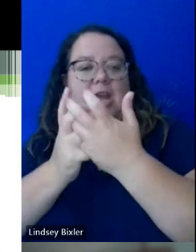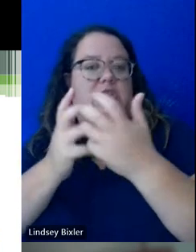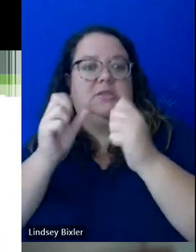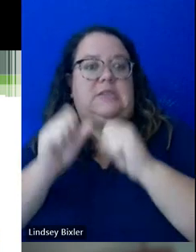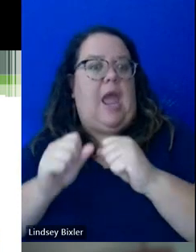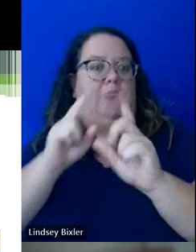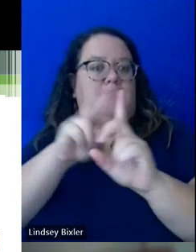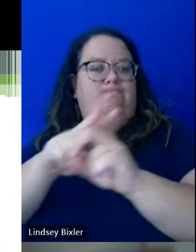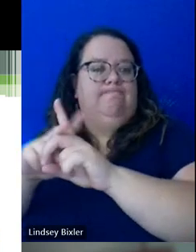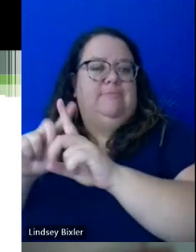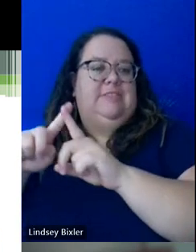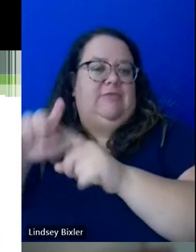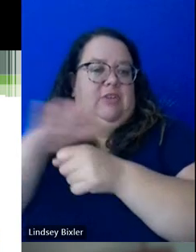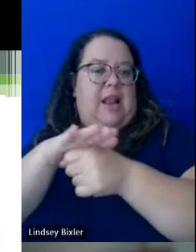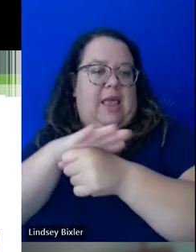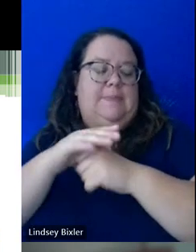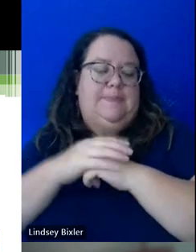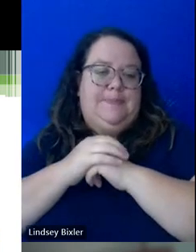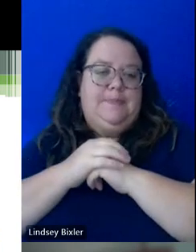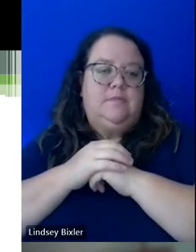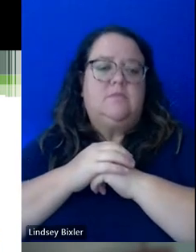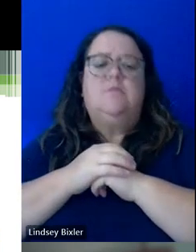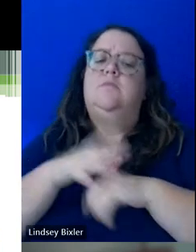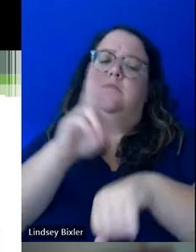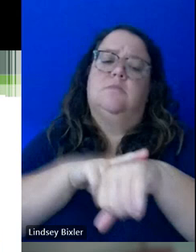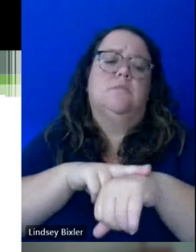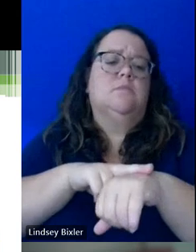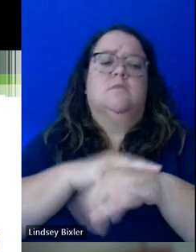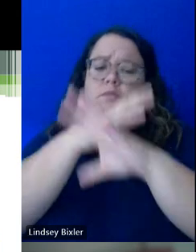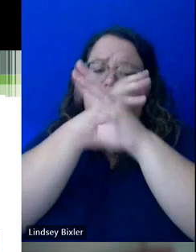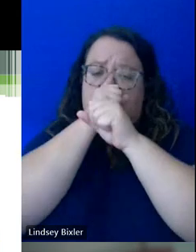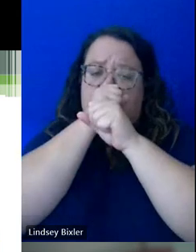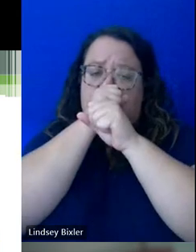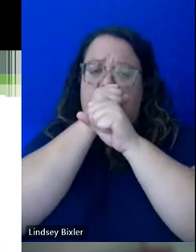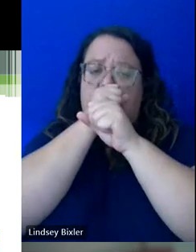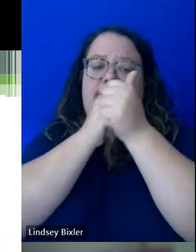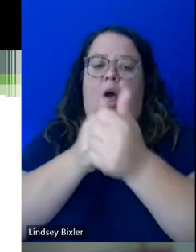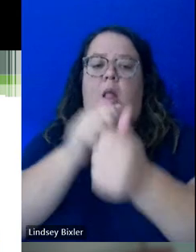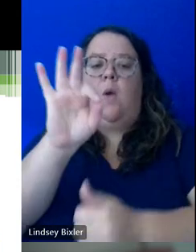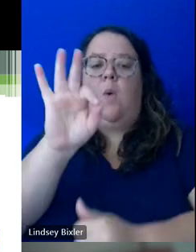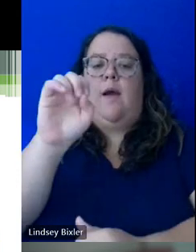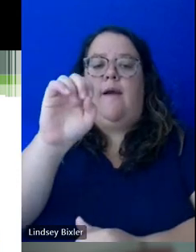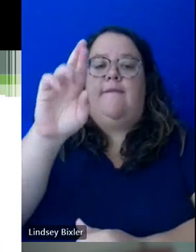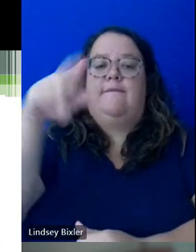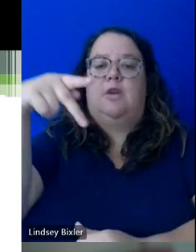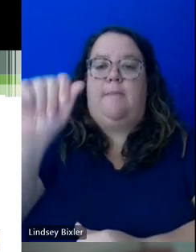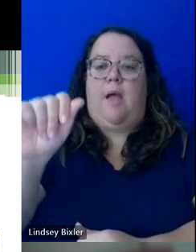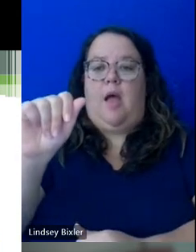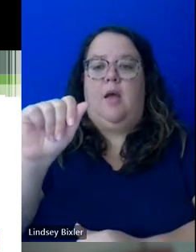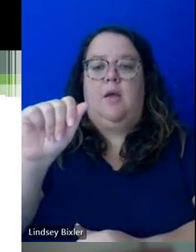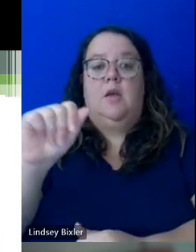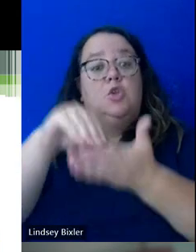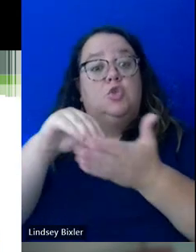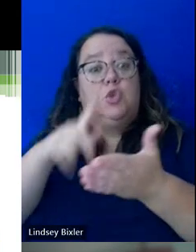And of course, accommodations are confidential. We operate under FERPA. And so students that are using